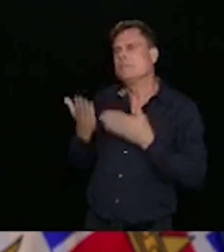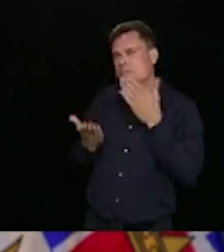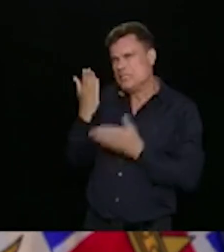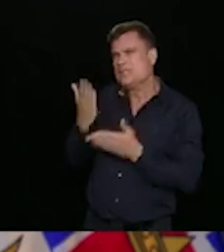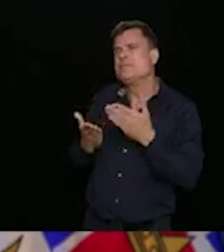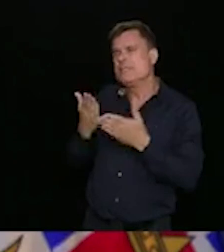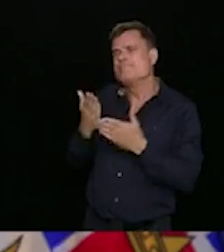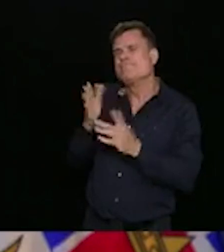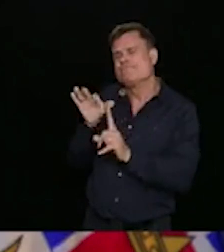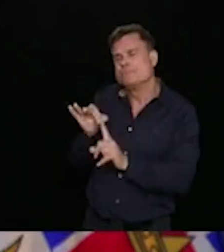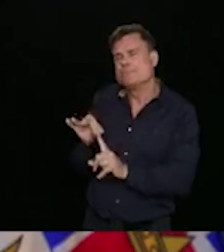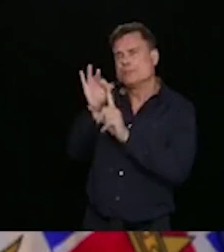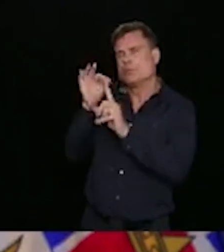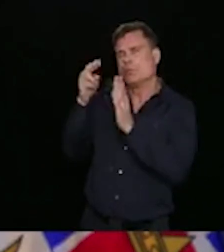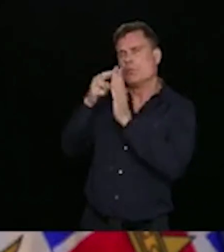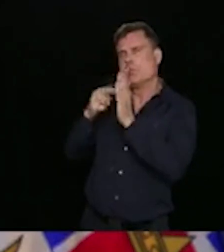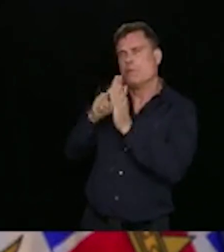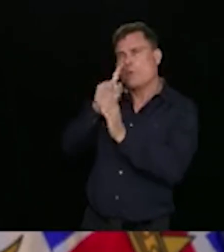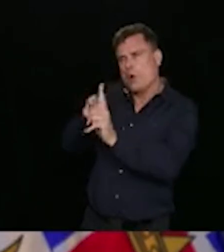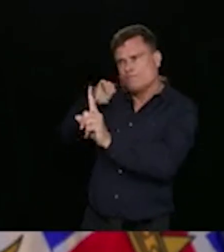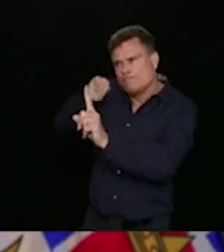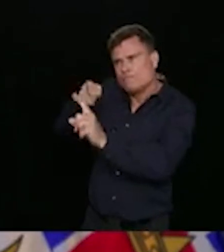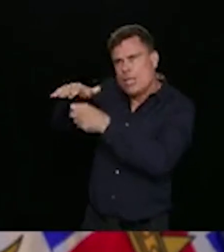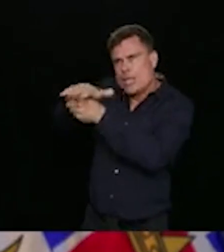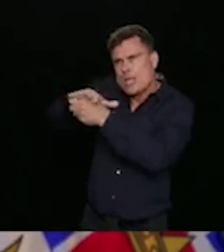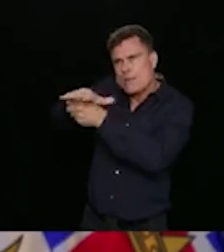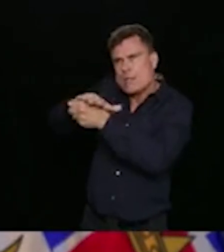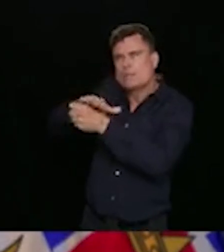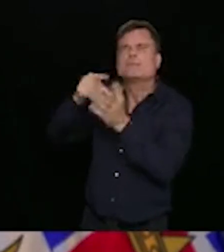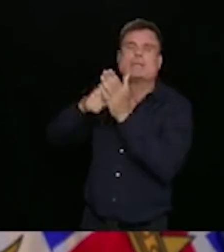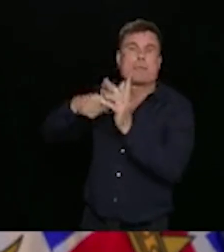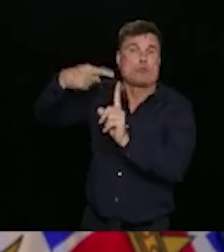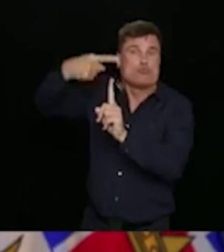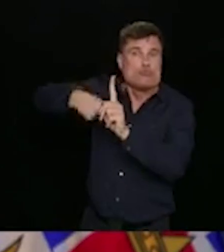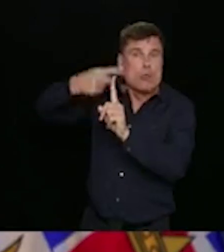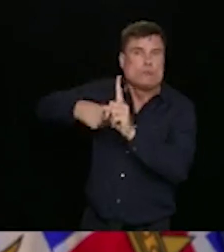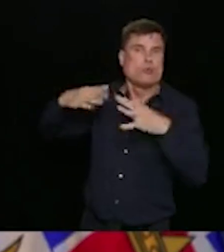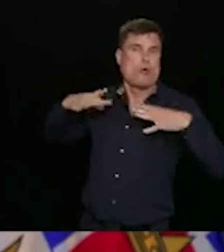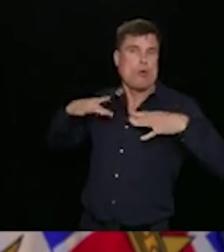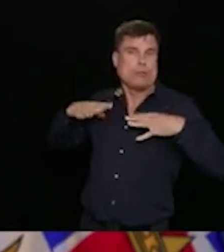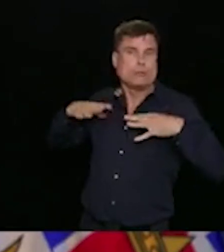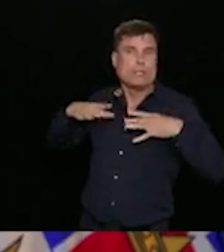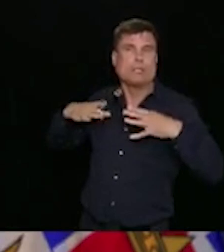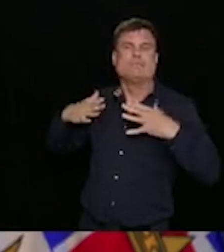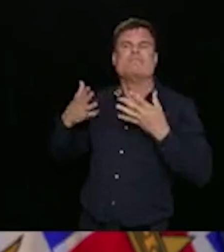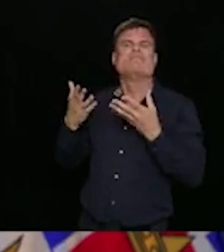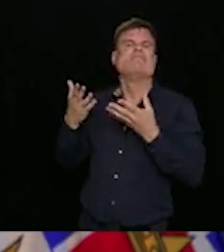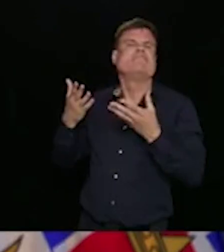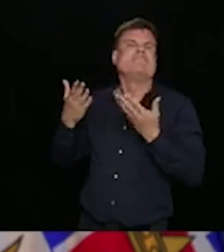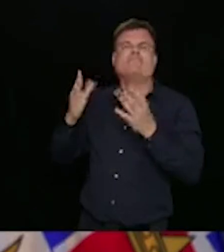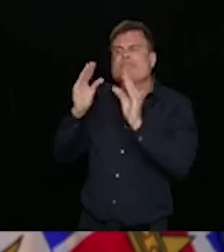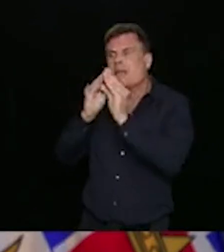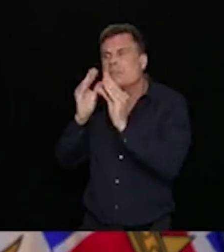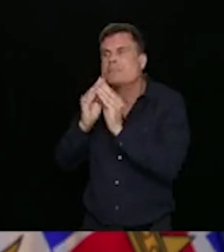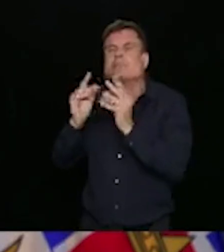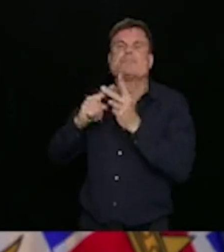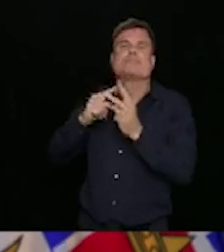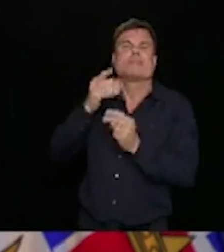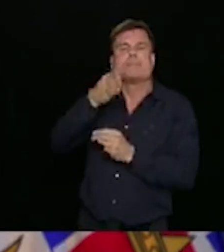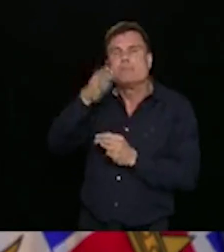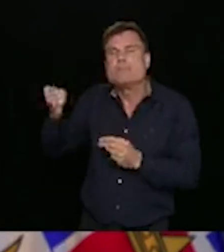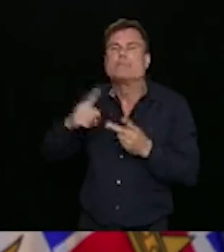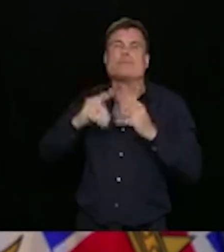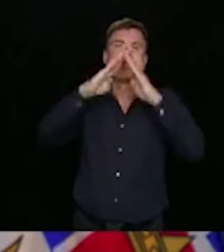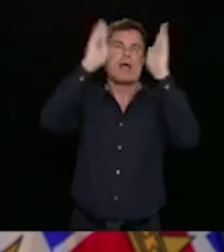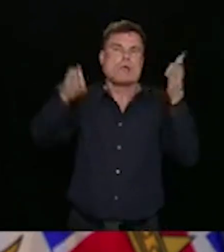across the province to varying degrees. it probably was highlighted by the fact that we have had transmission in events